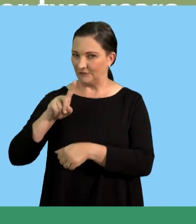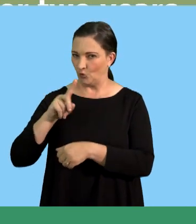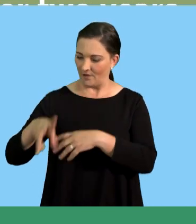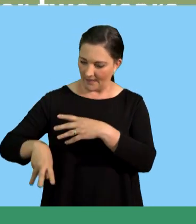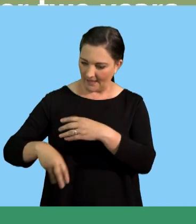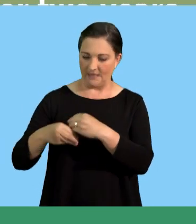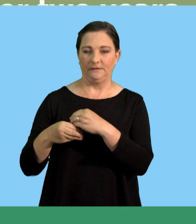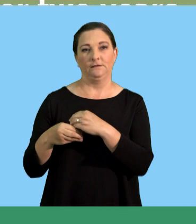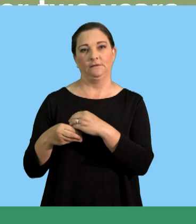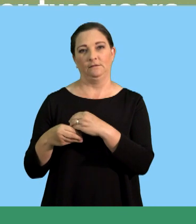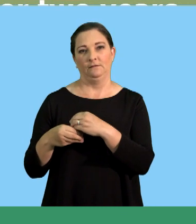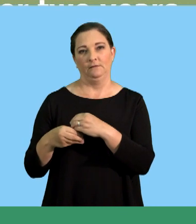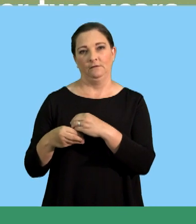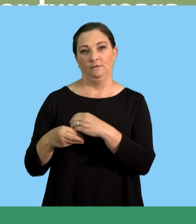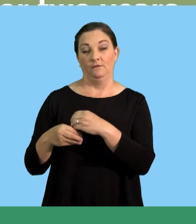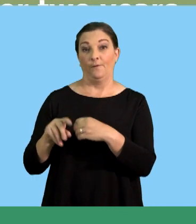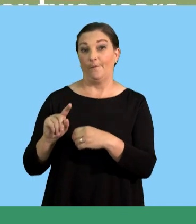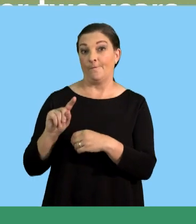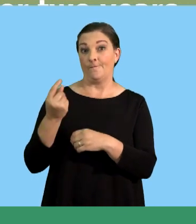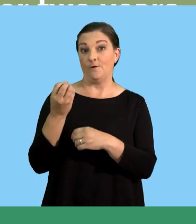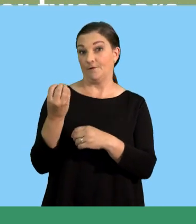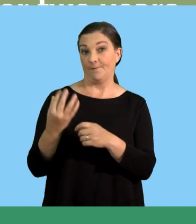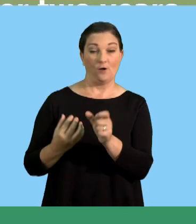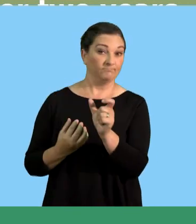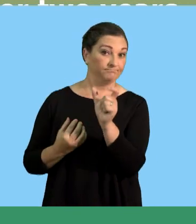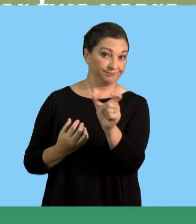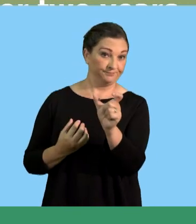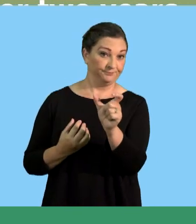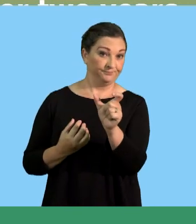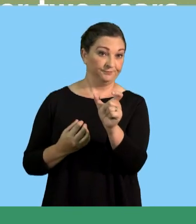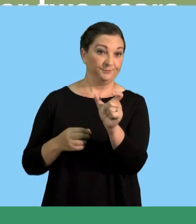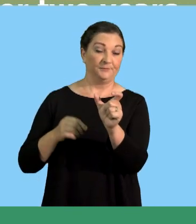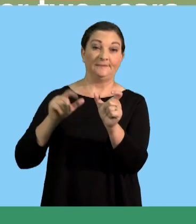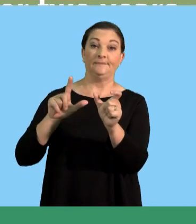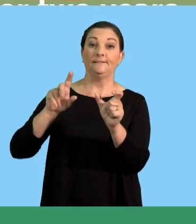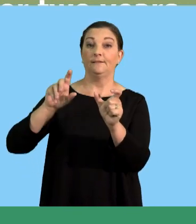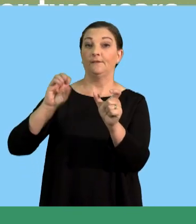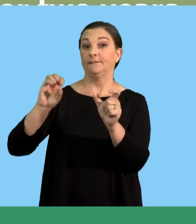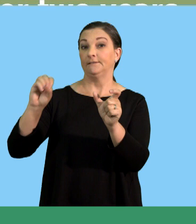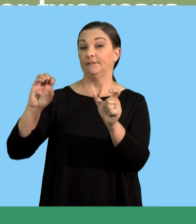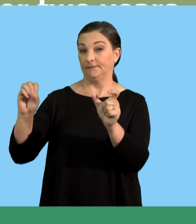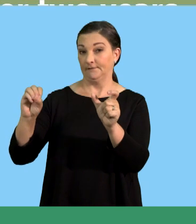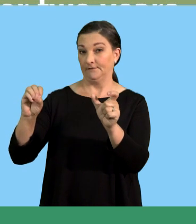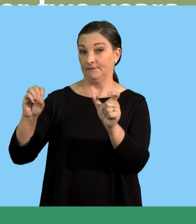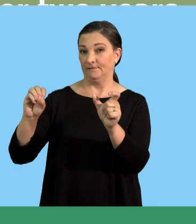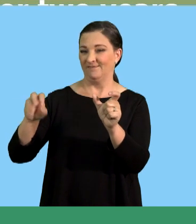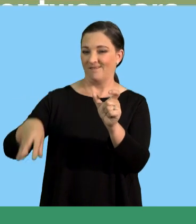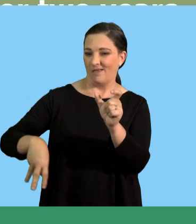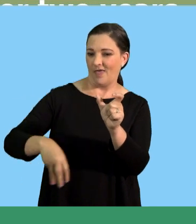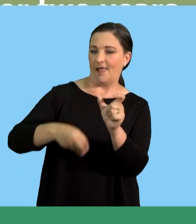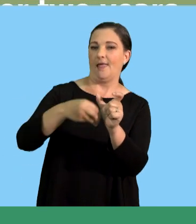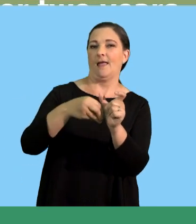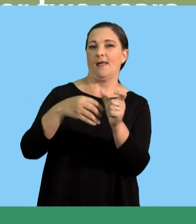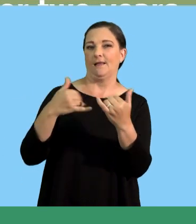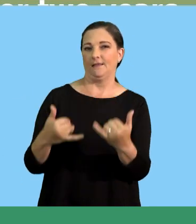has to be added into the principal amount because this is, it says now, interest has to be added